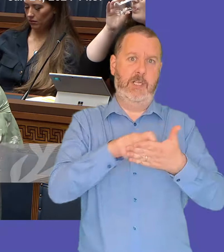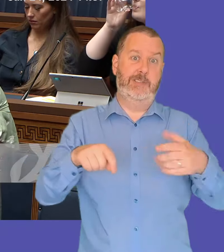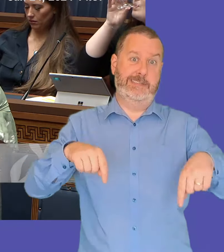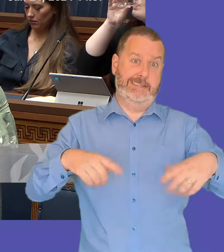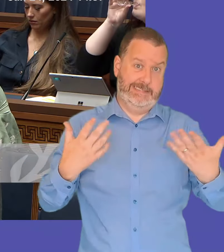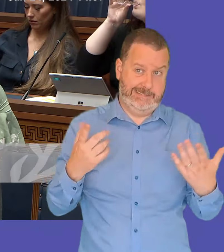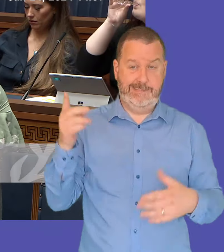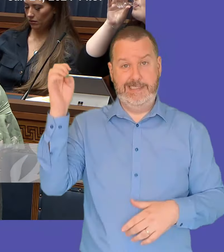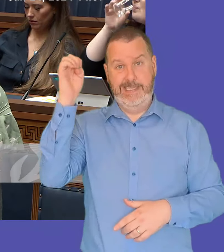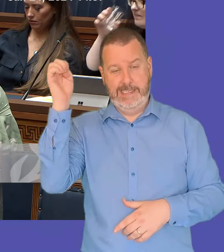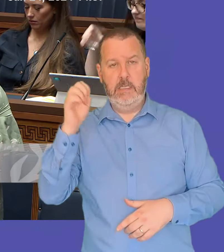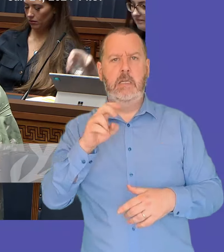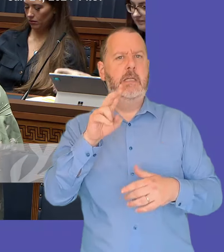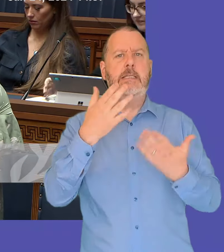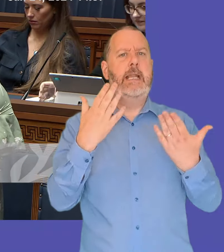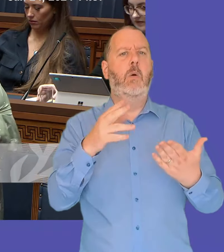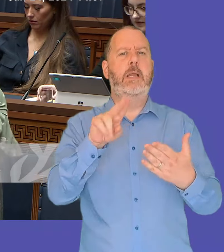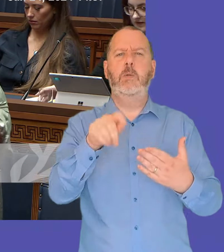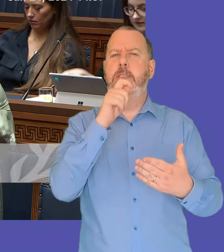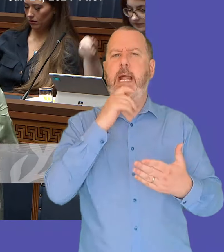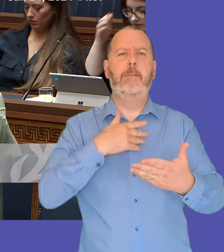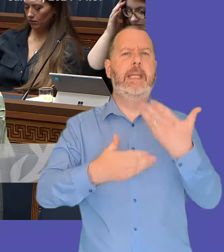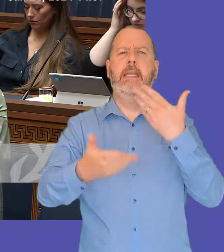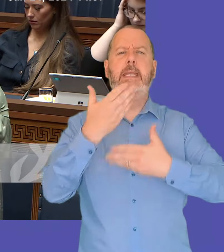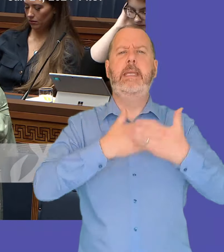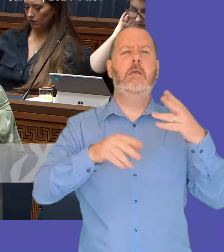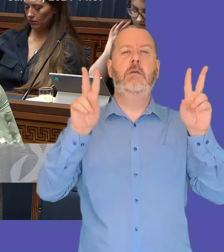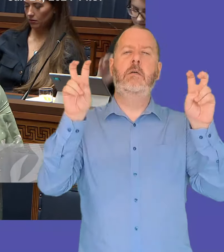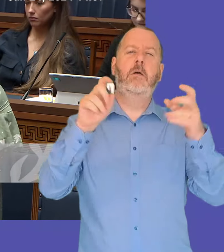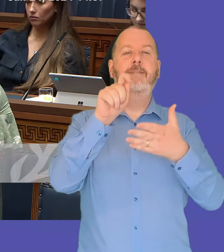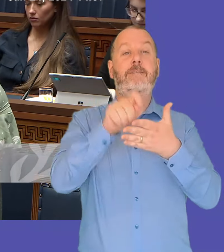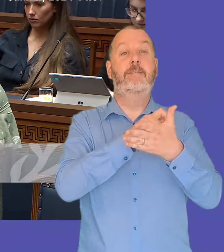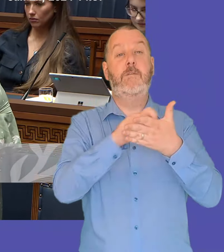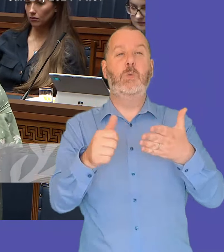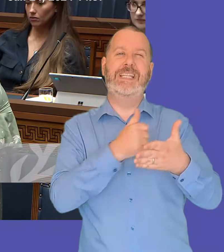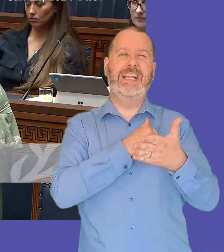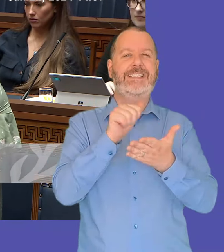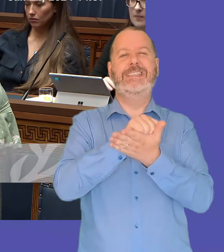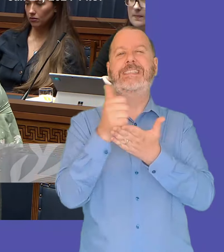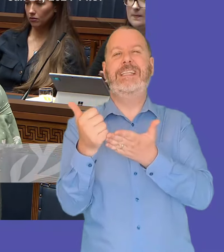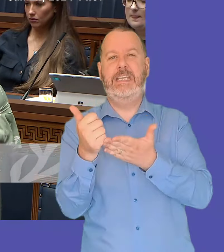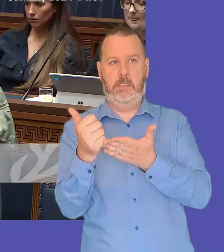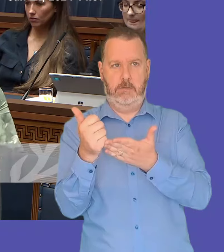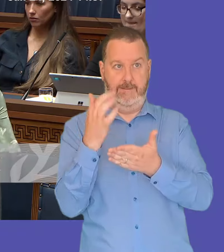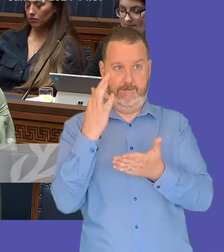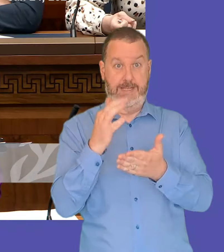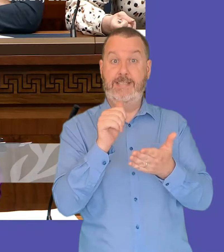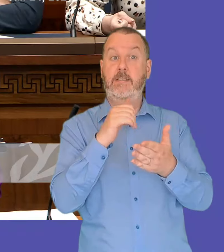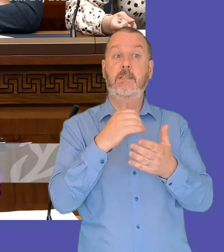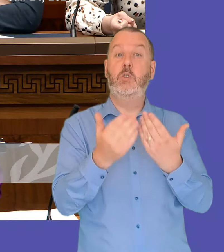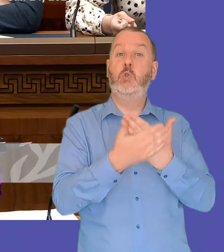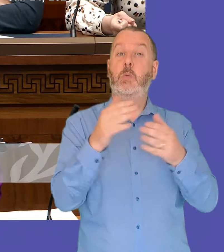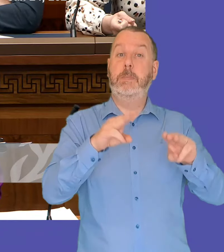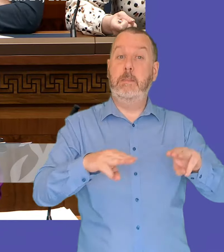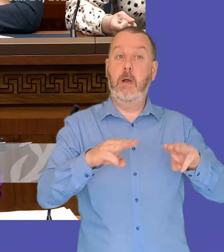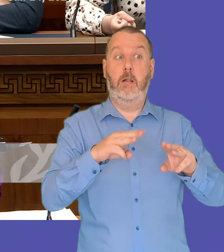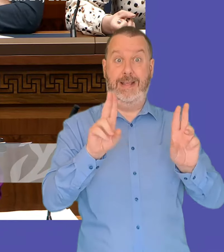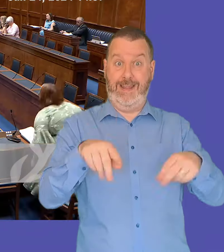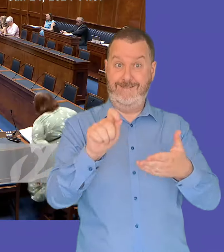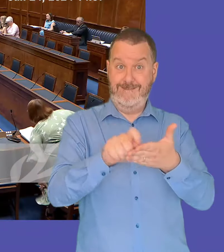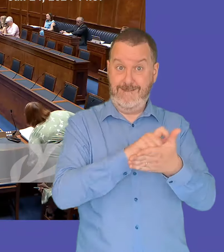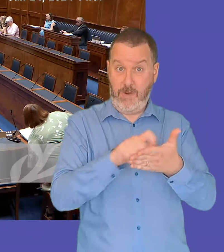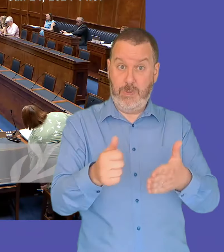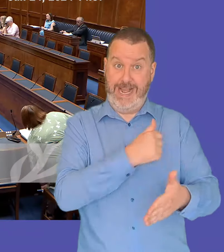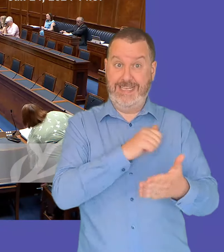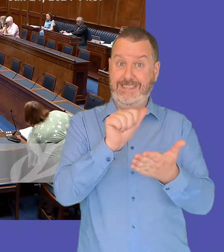first minister give me an assessment of votes at 16 and where she thinks that would make a difference in northern ireland and in our politics here